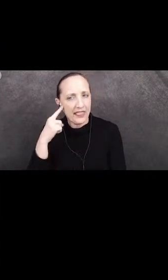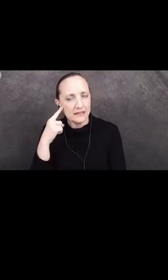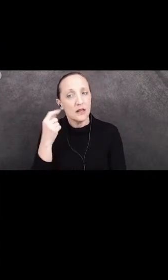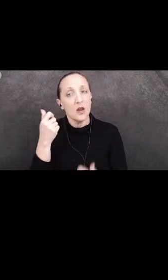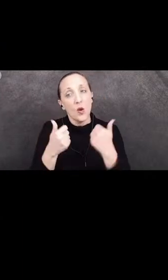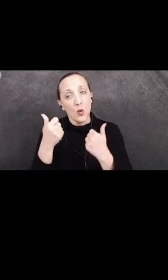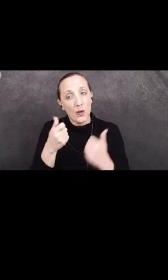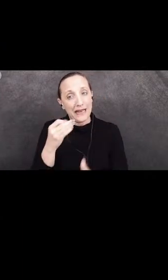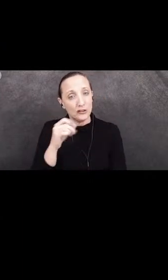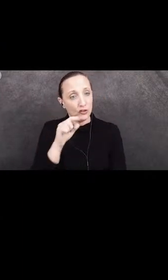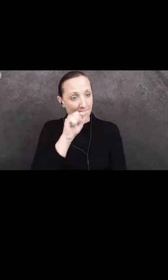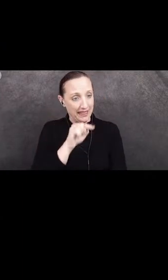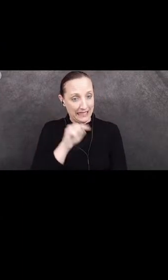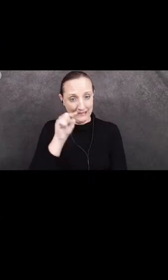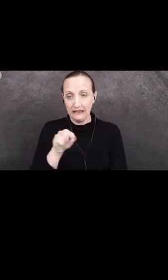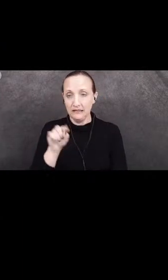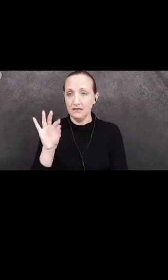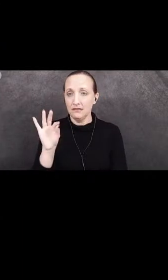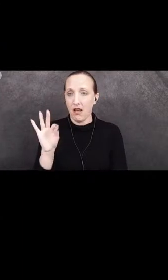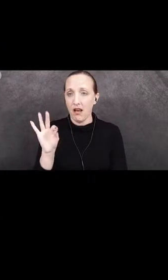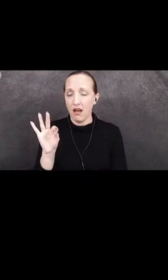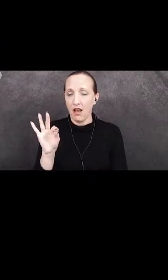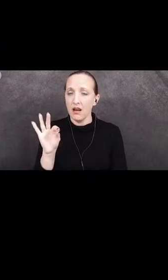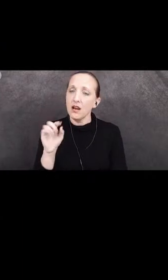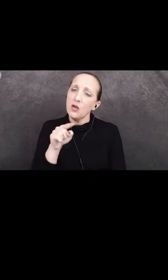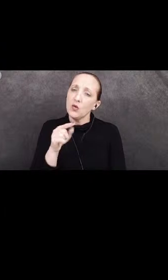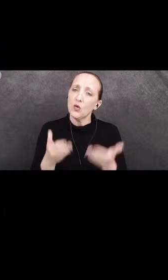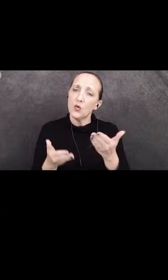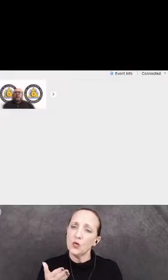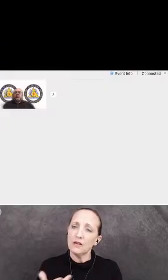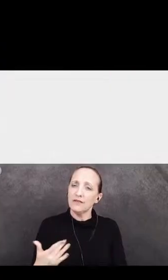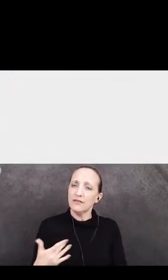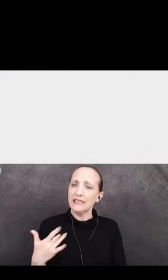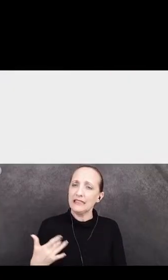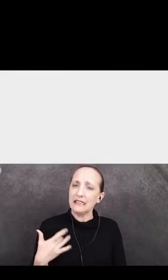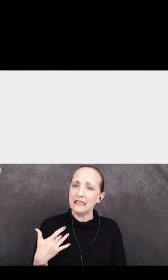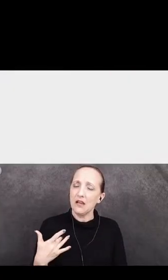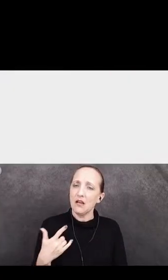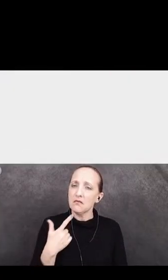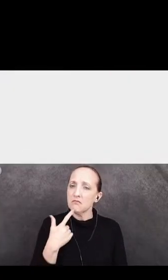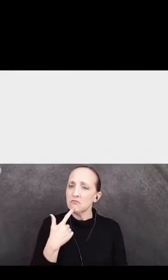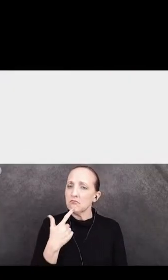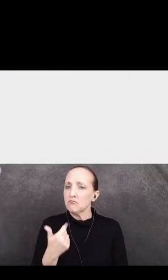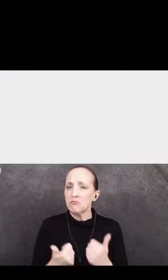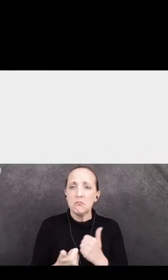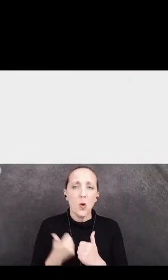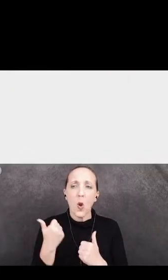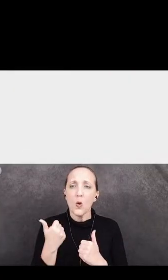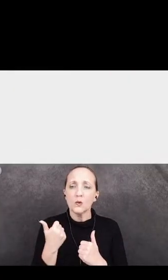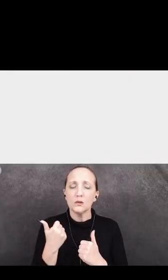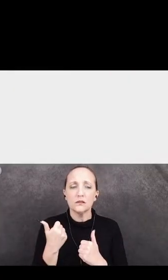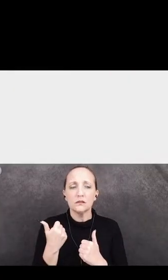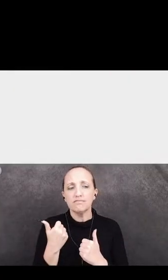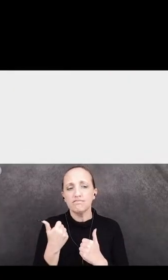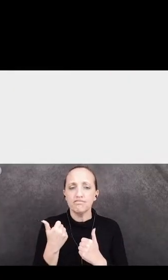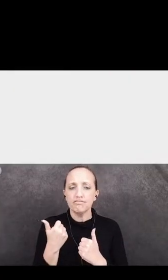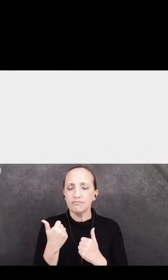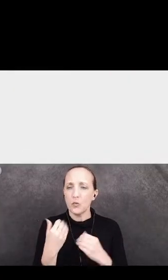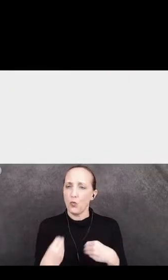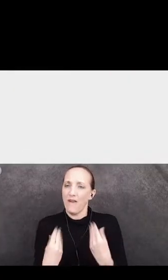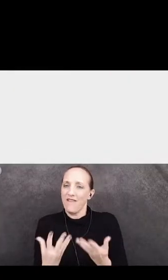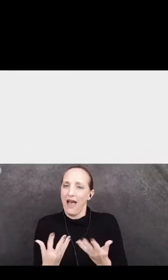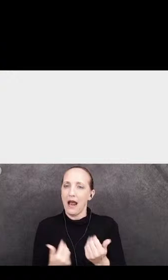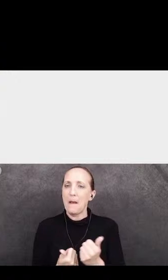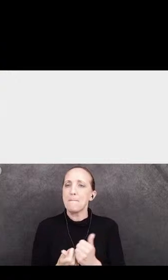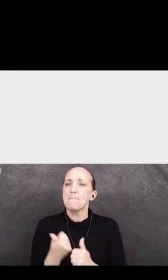nine building blocks you might feel to be the most support provide the most